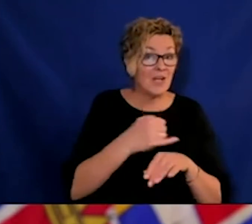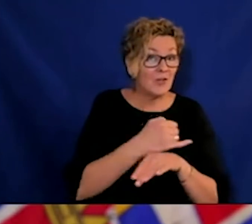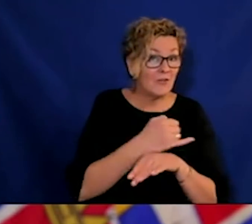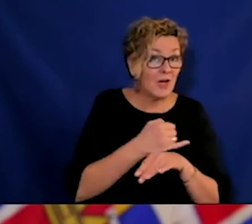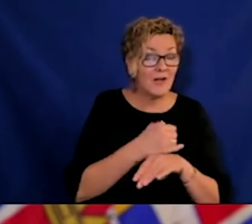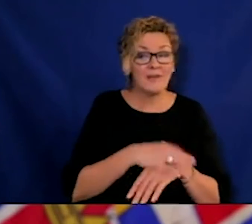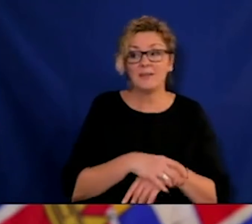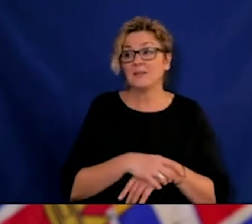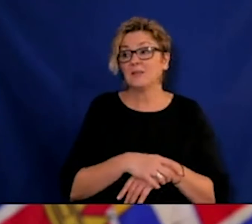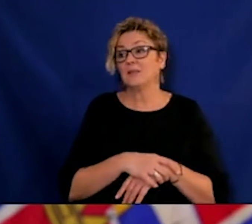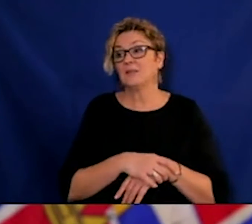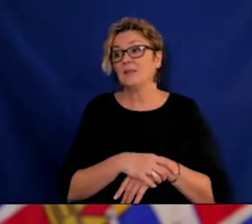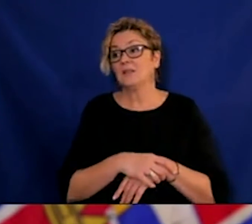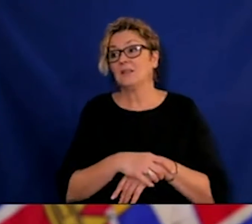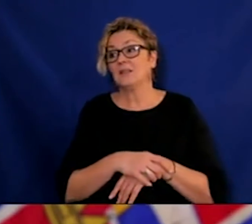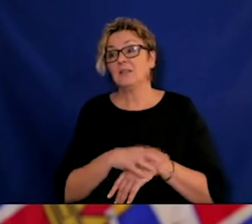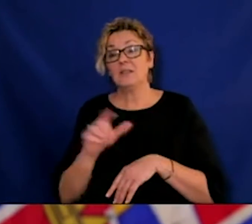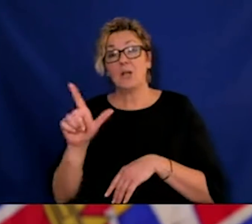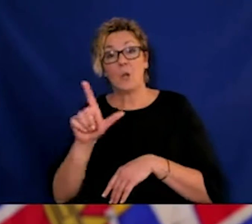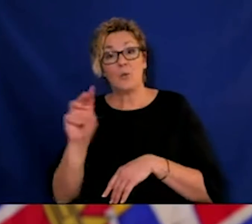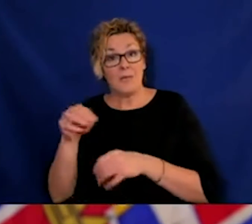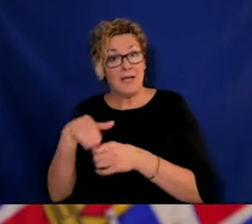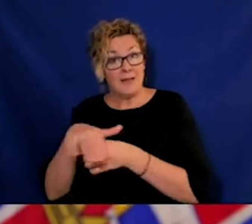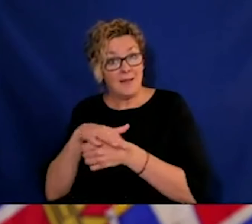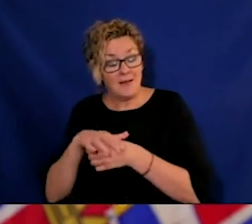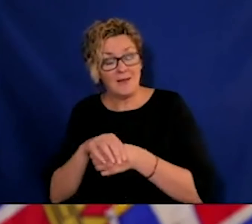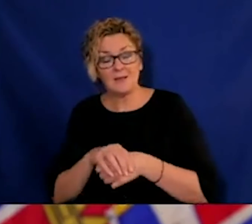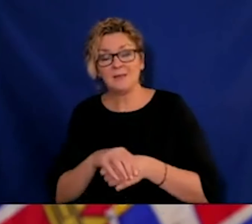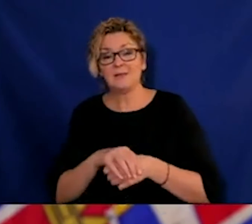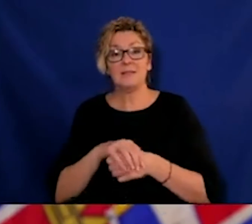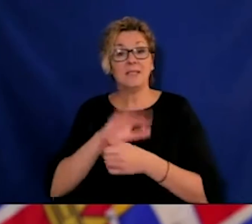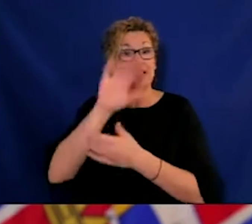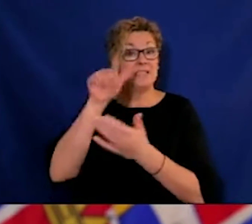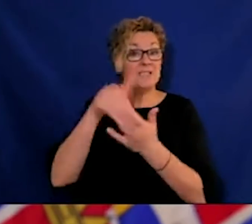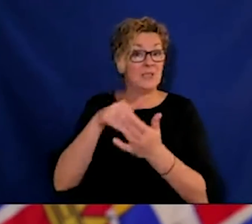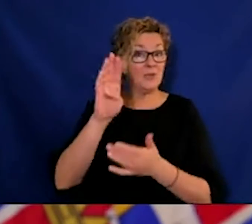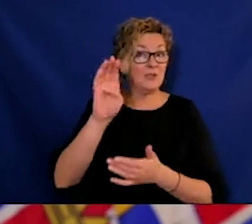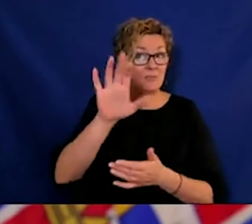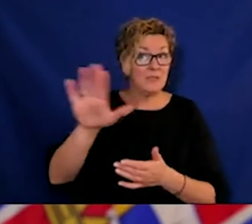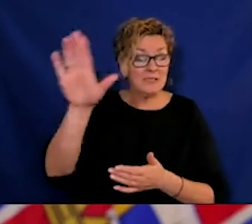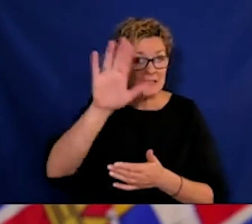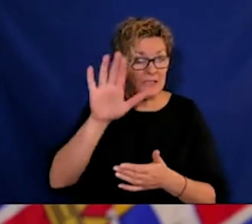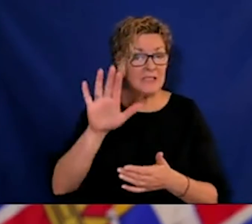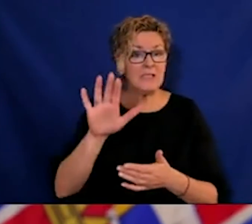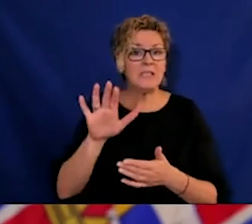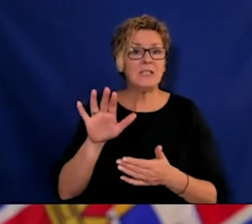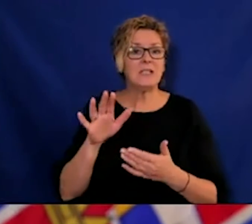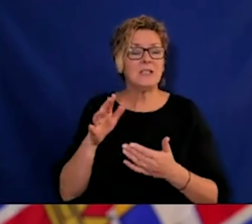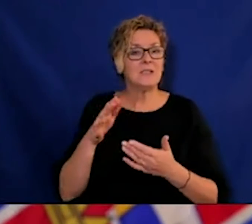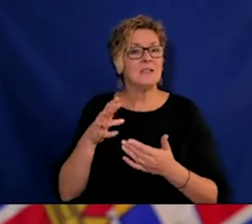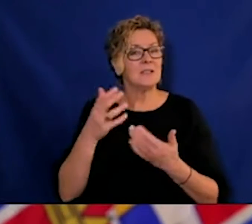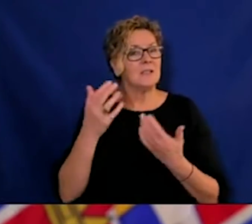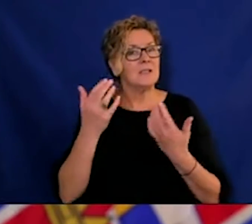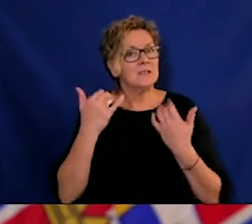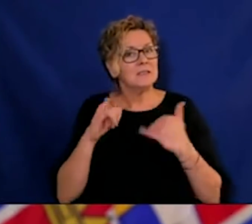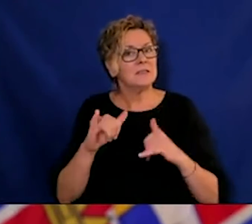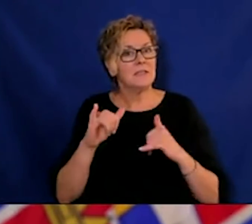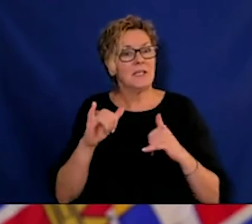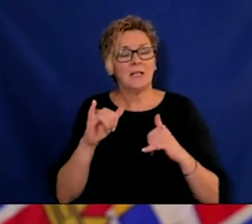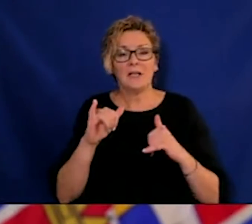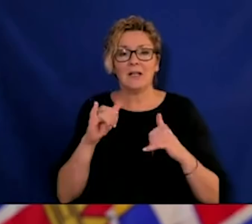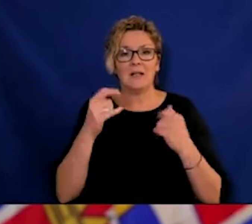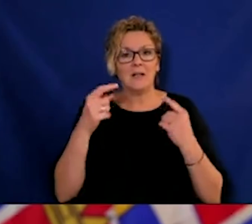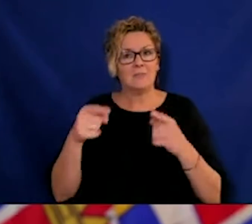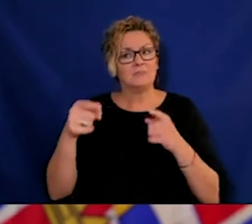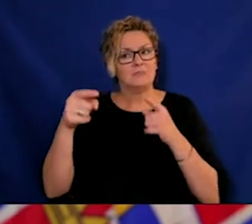interior in the north as well, so it's a very challenging time, and people, are doing their best. Do you have a follow